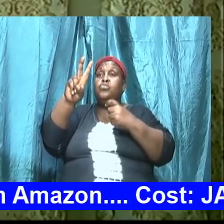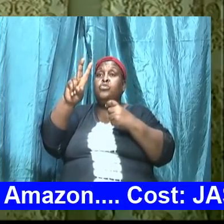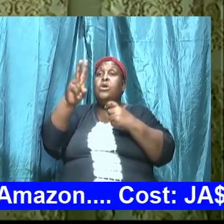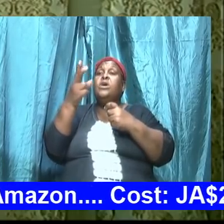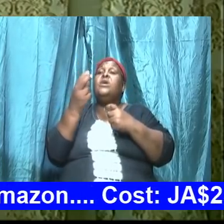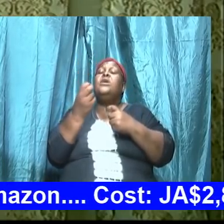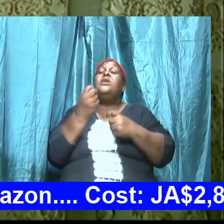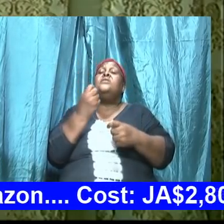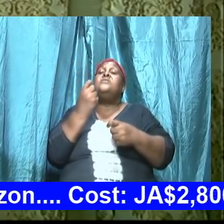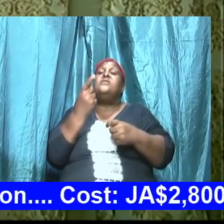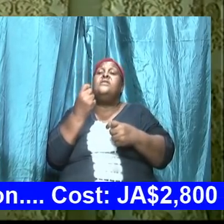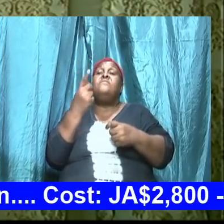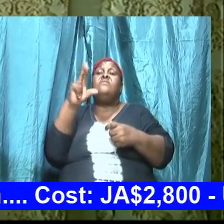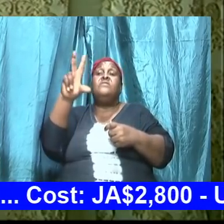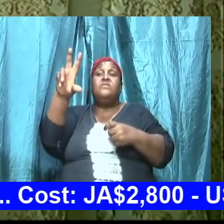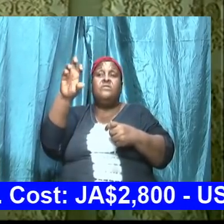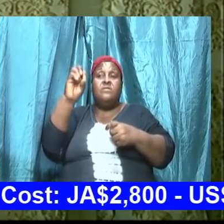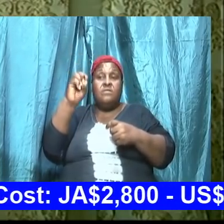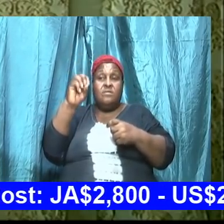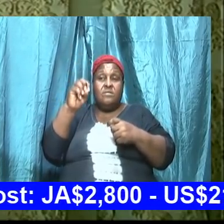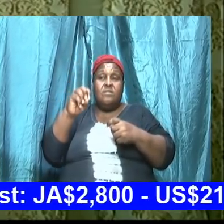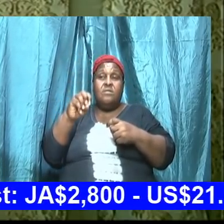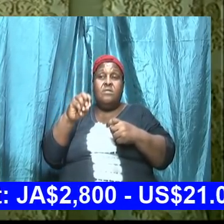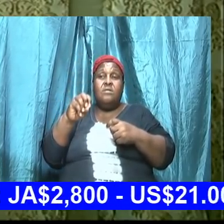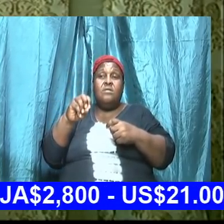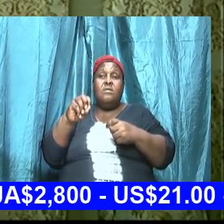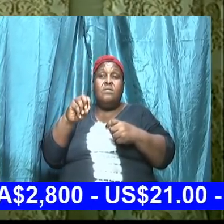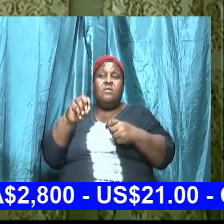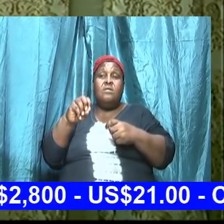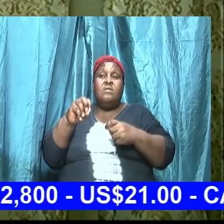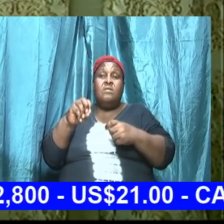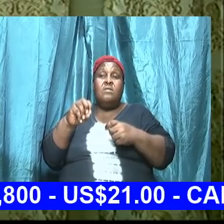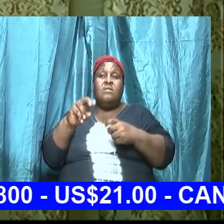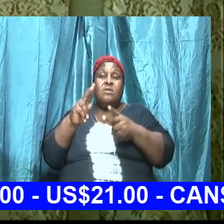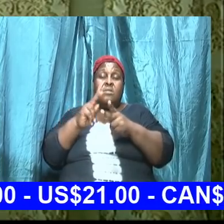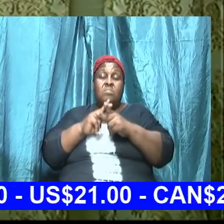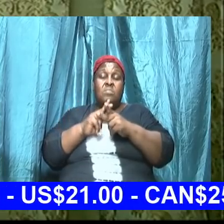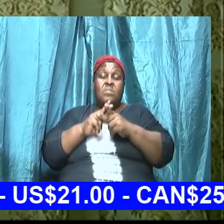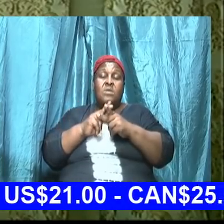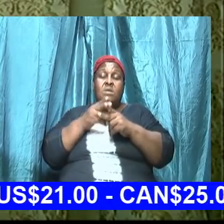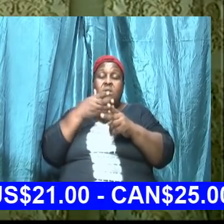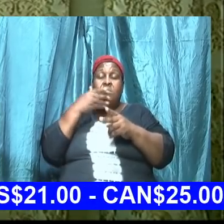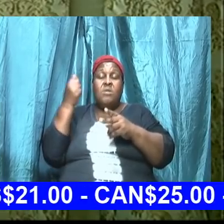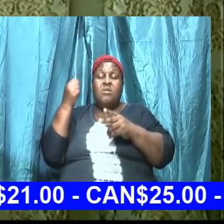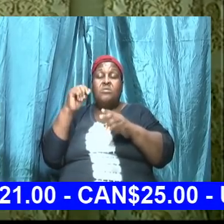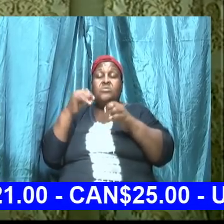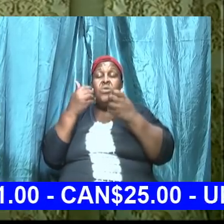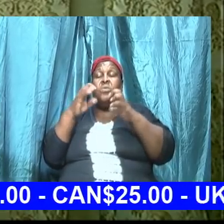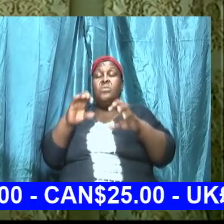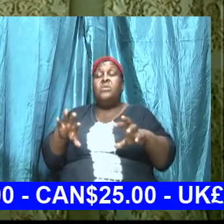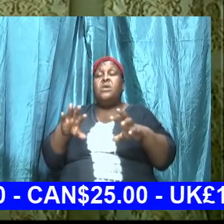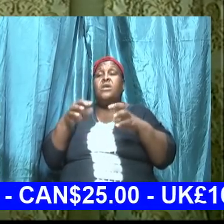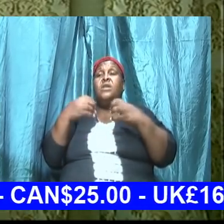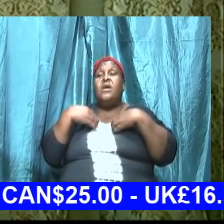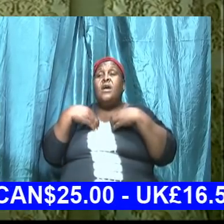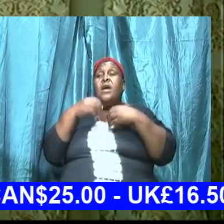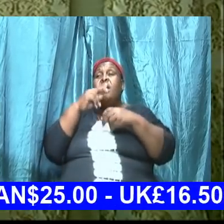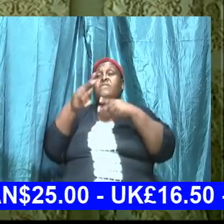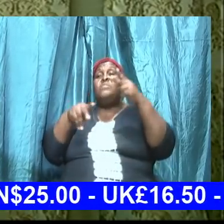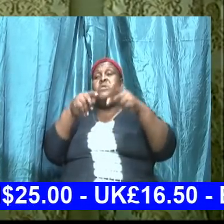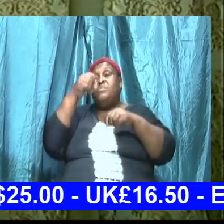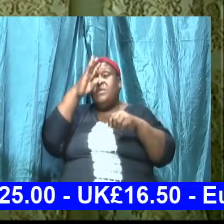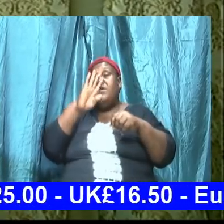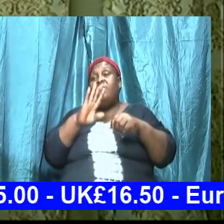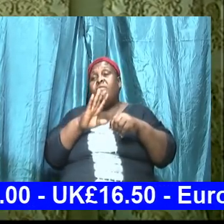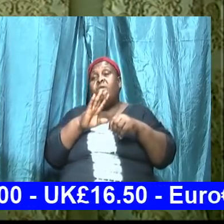mind we want to try to see how as best as possible how we can have the saints rotating every other